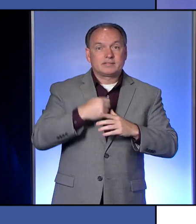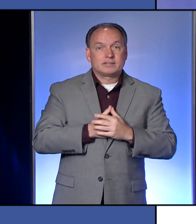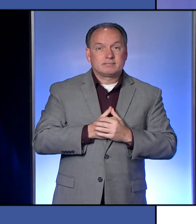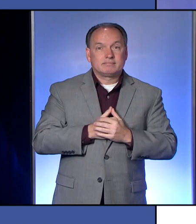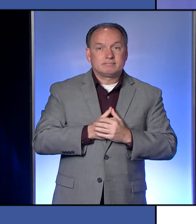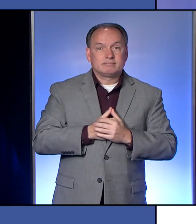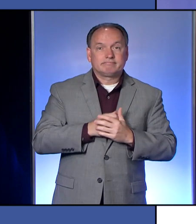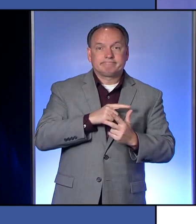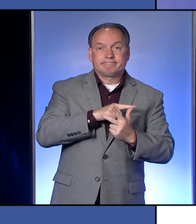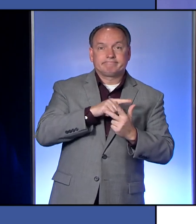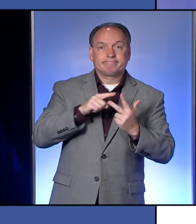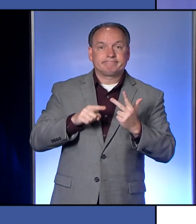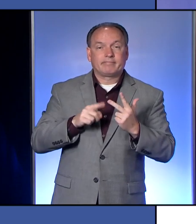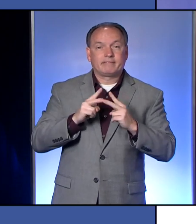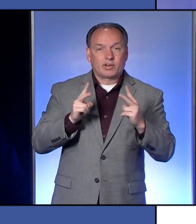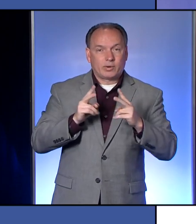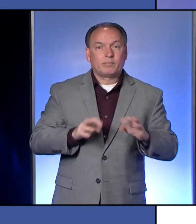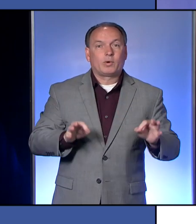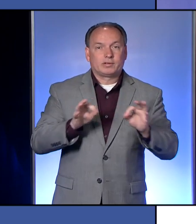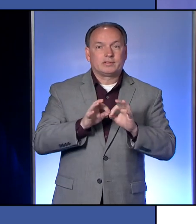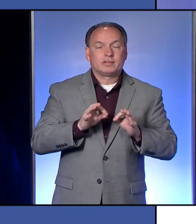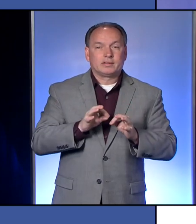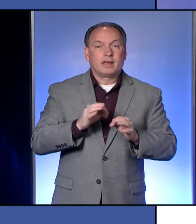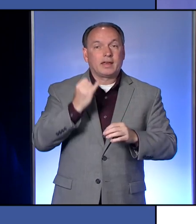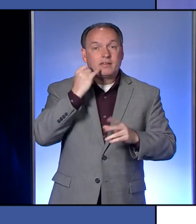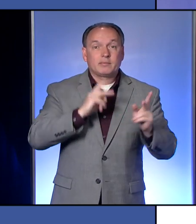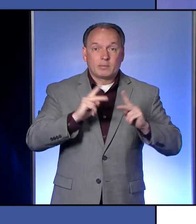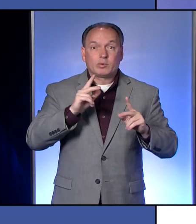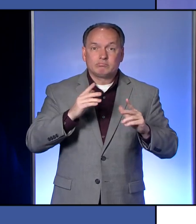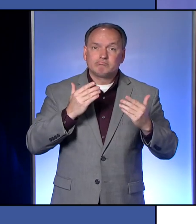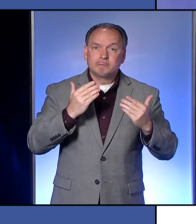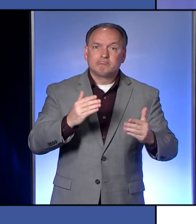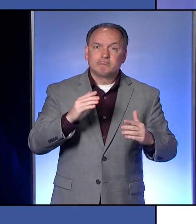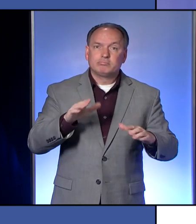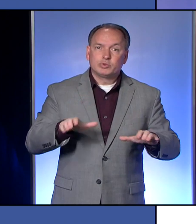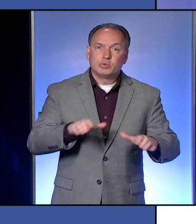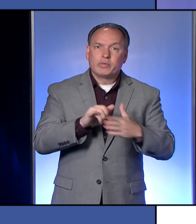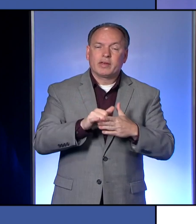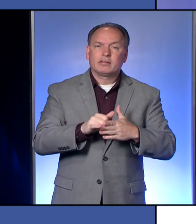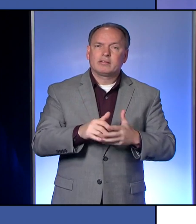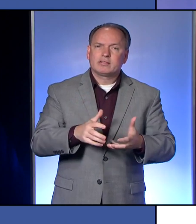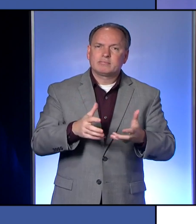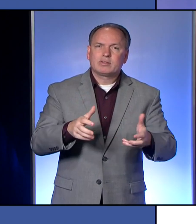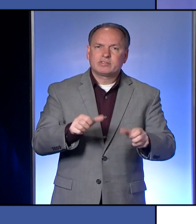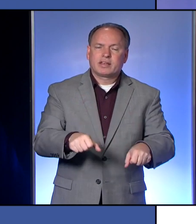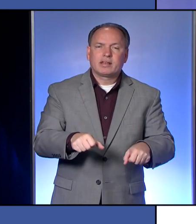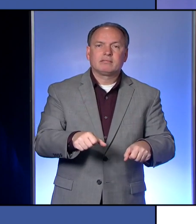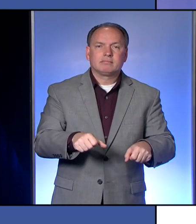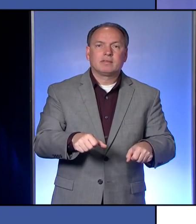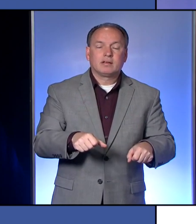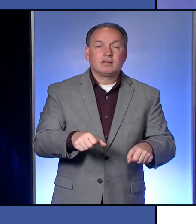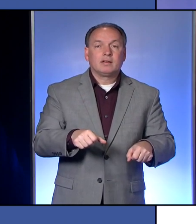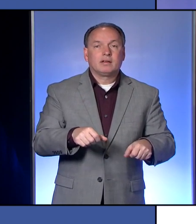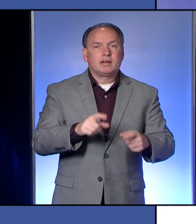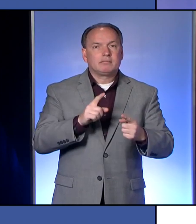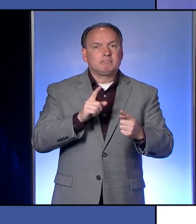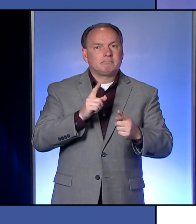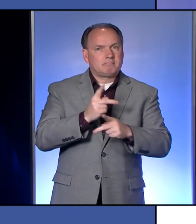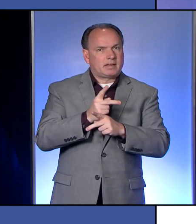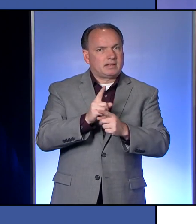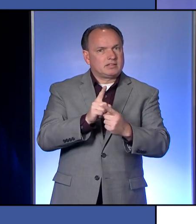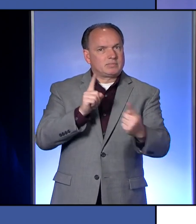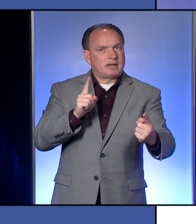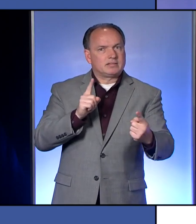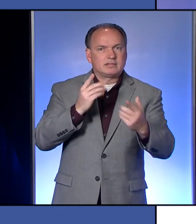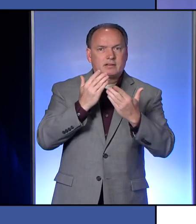Those are all very important. And if people would do those things as much as they can, especially maintaining your space and